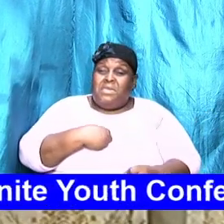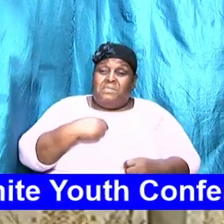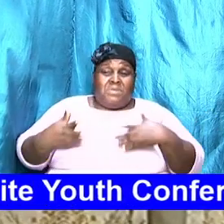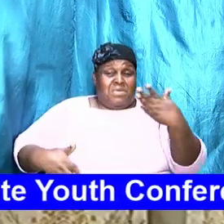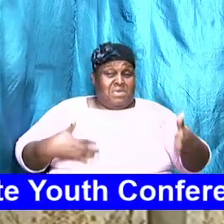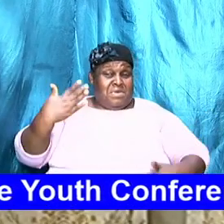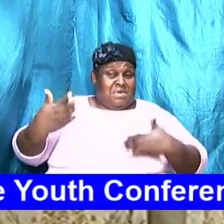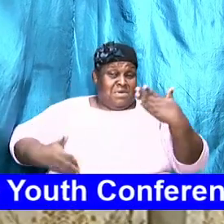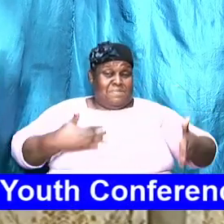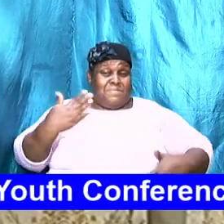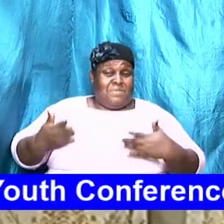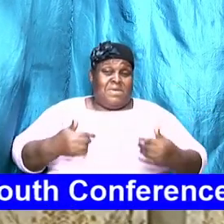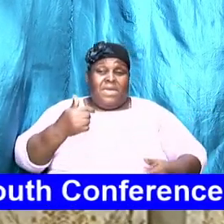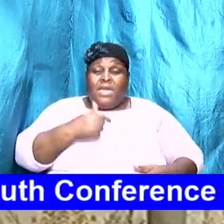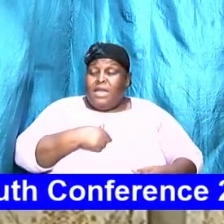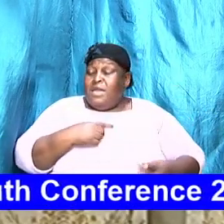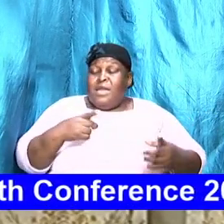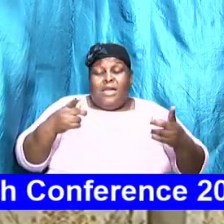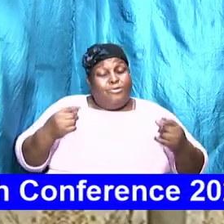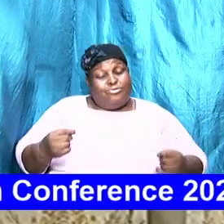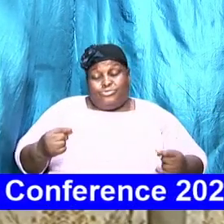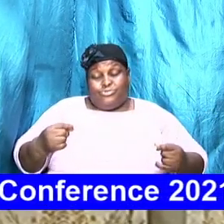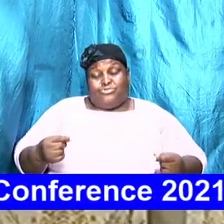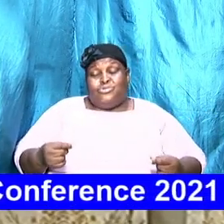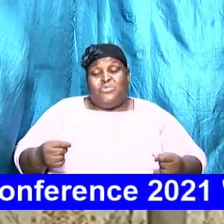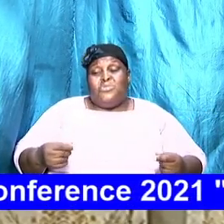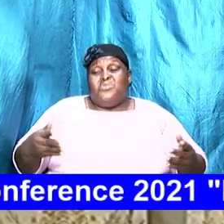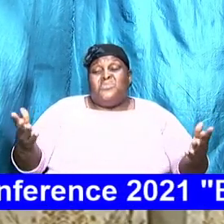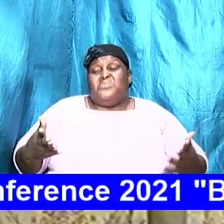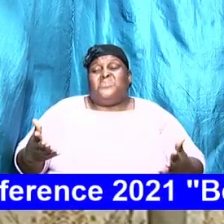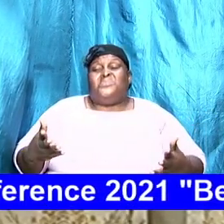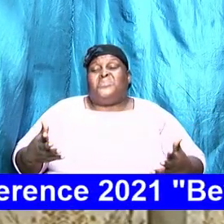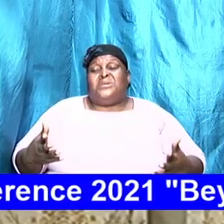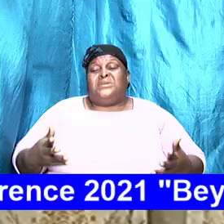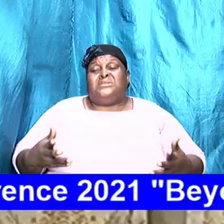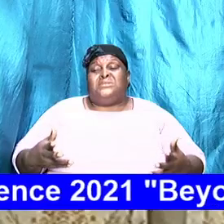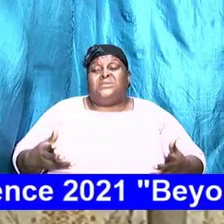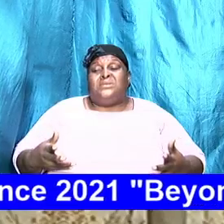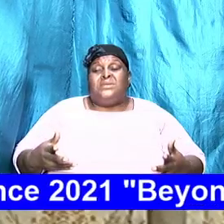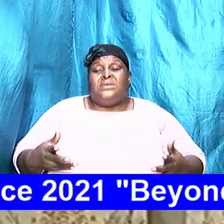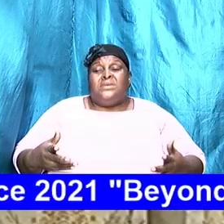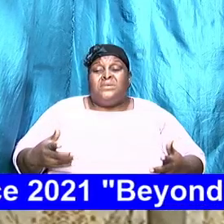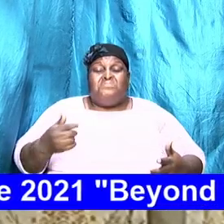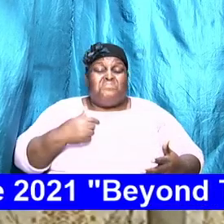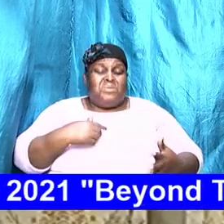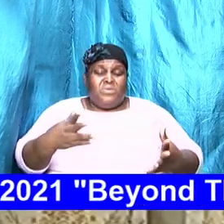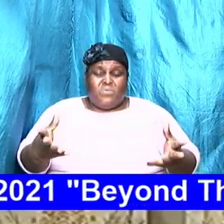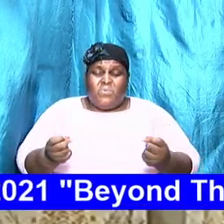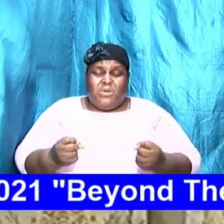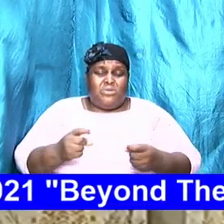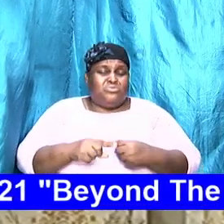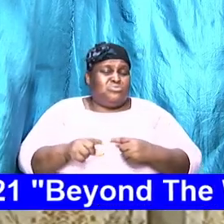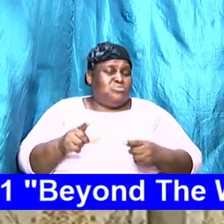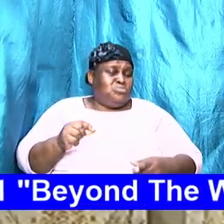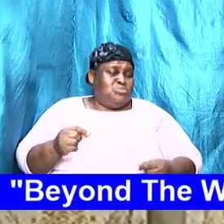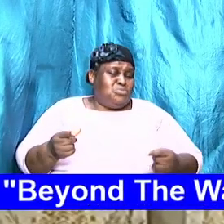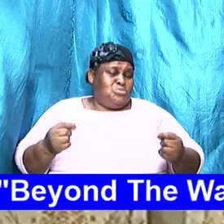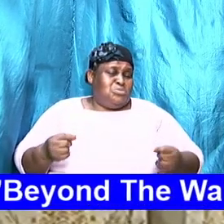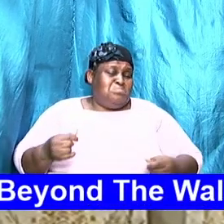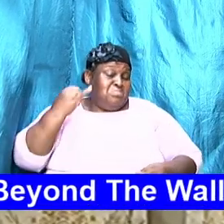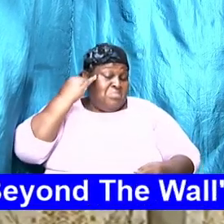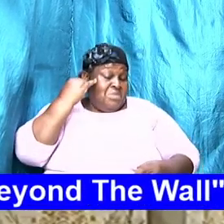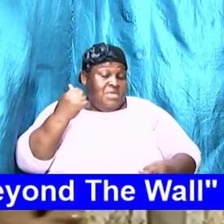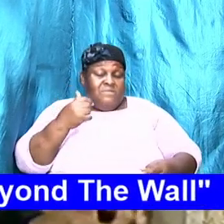what elevates me. And gives me a sense of belonging and acceptance. And if I don't have that,